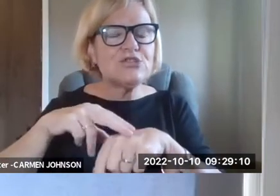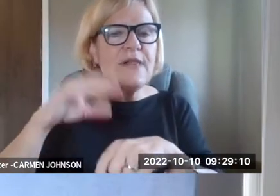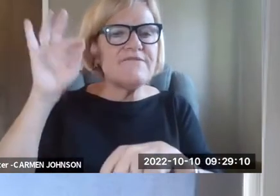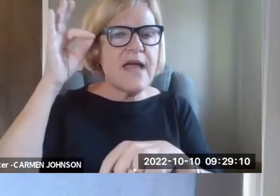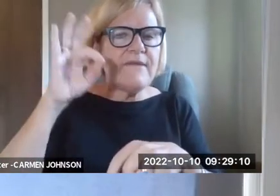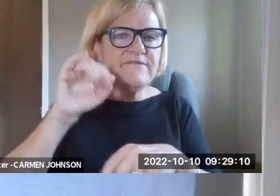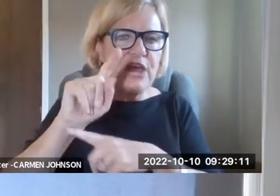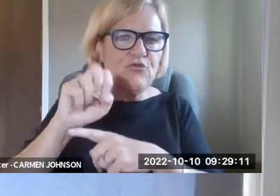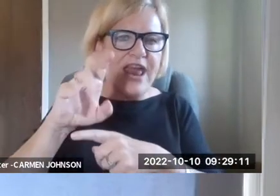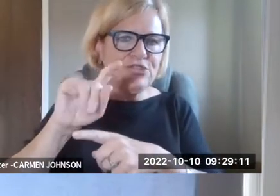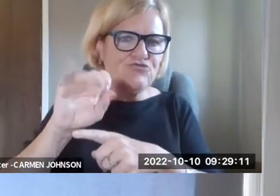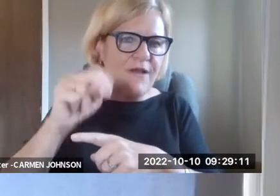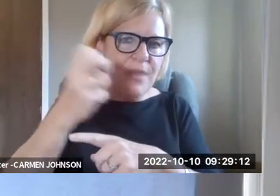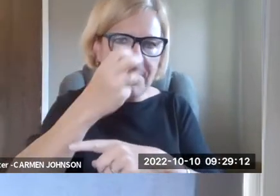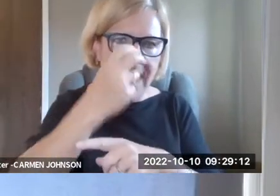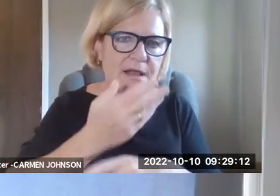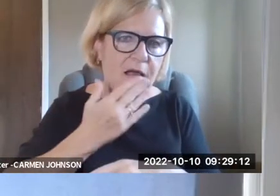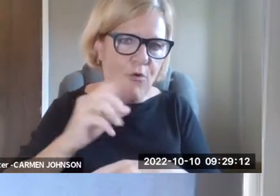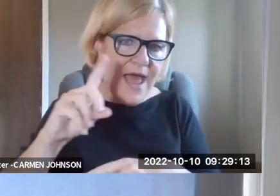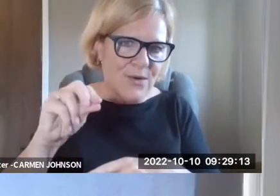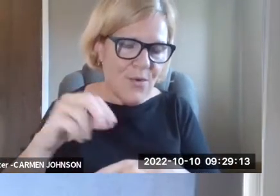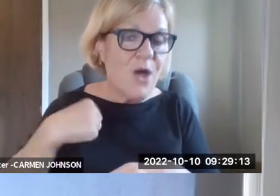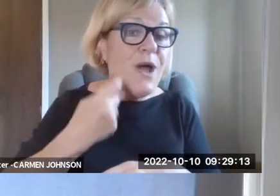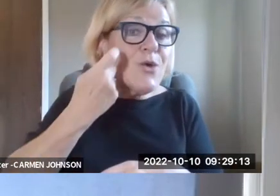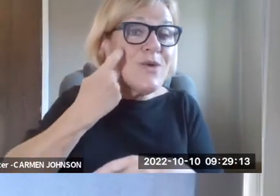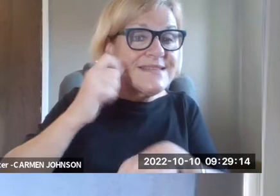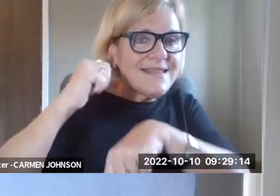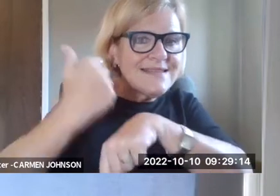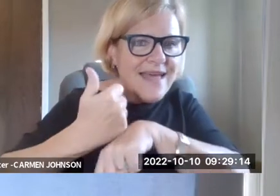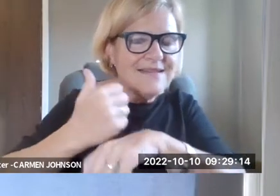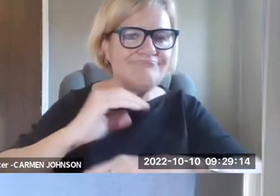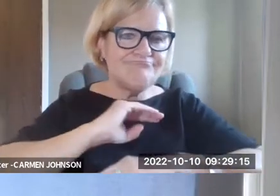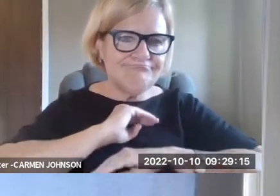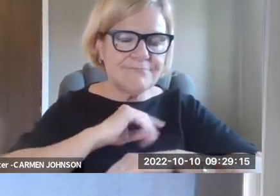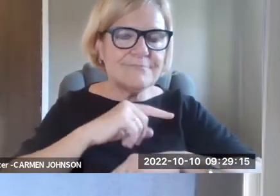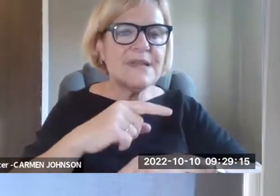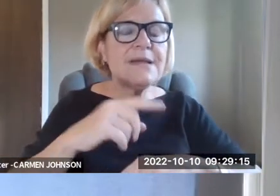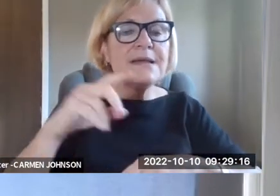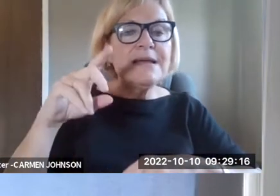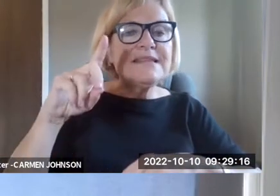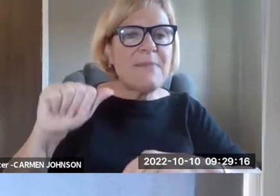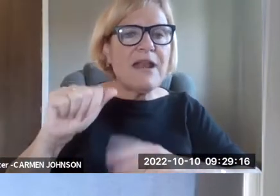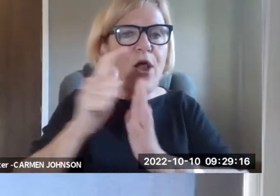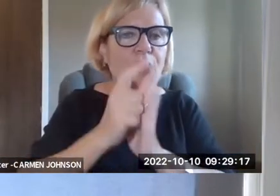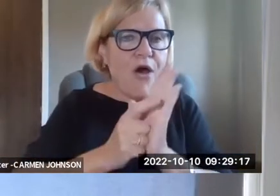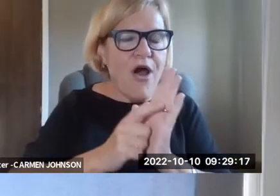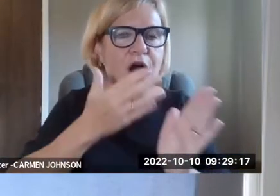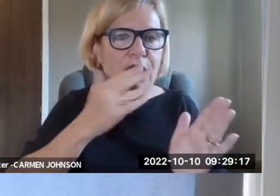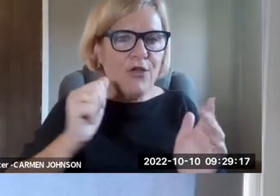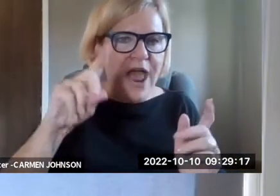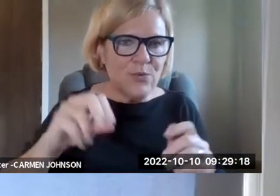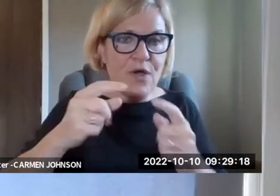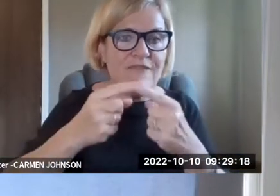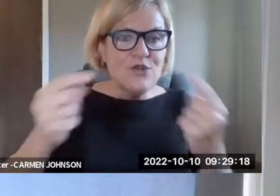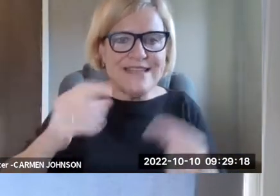And in that case, we represented two blind men as well as the national federation of the blind of Colorado. Um, and we